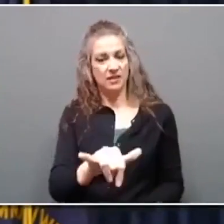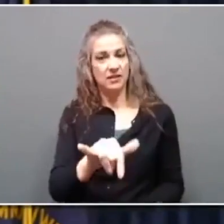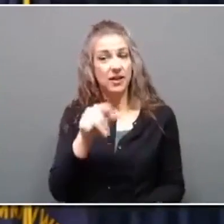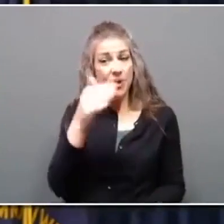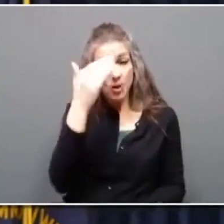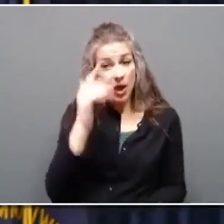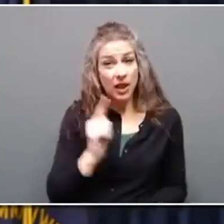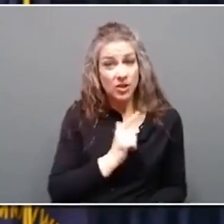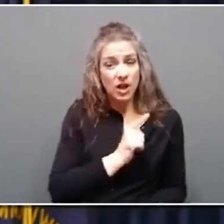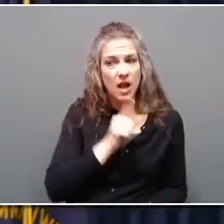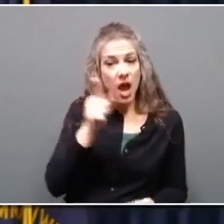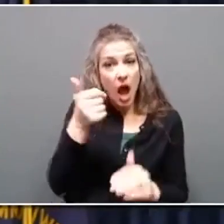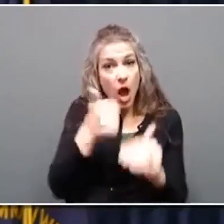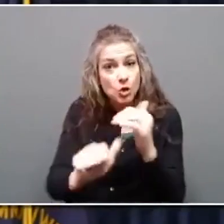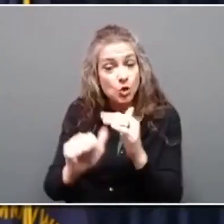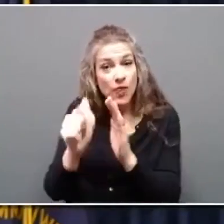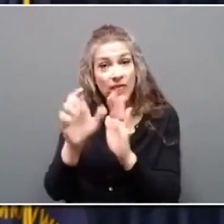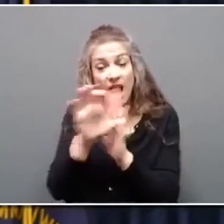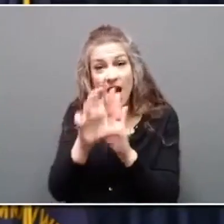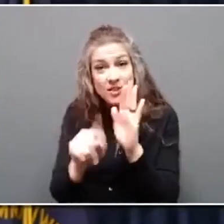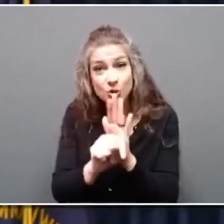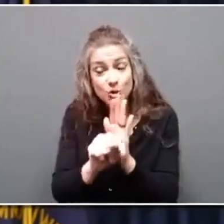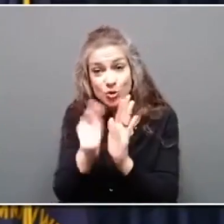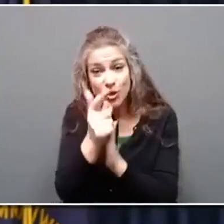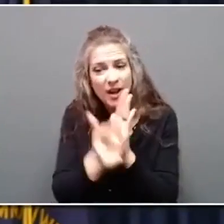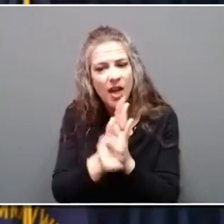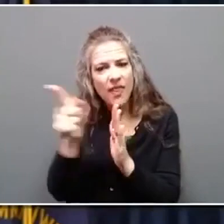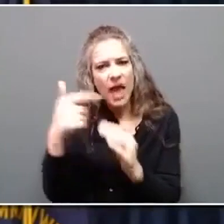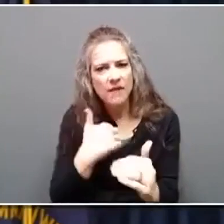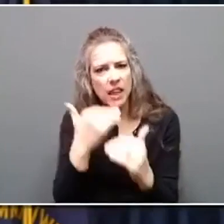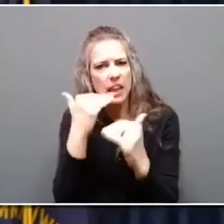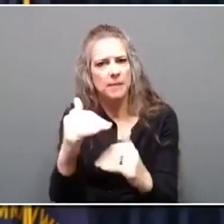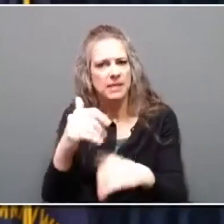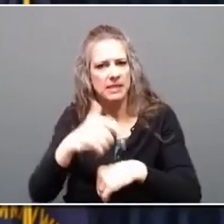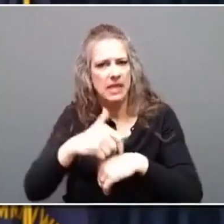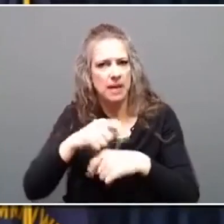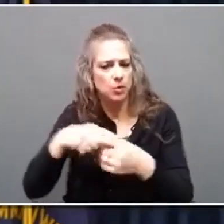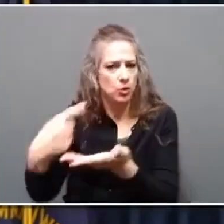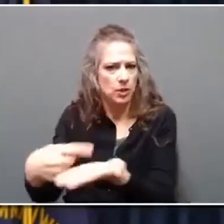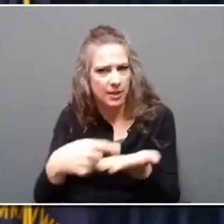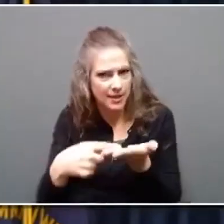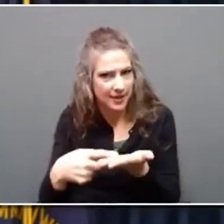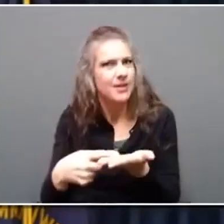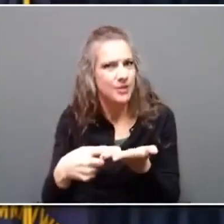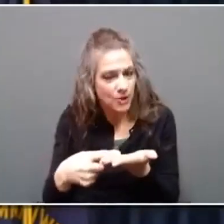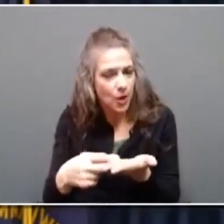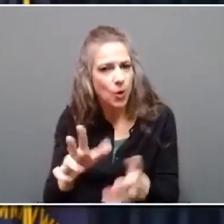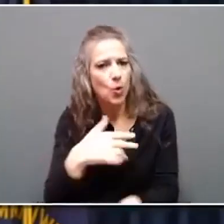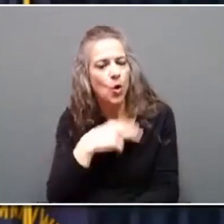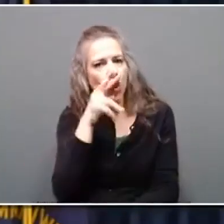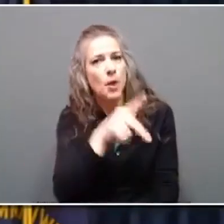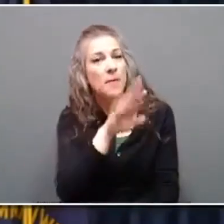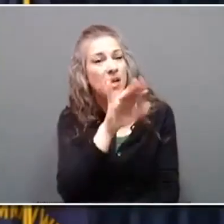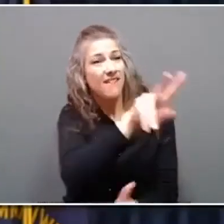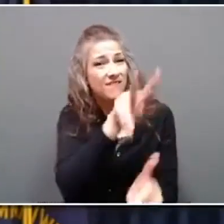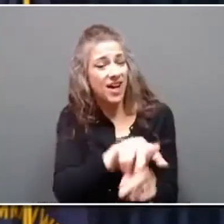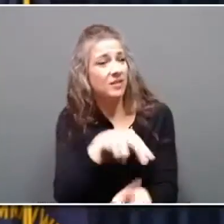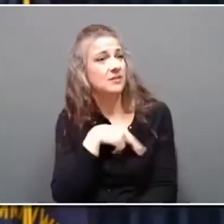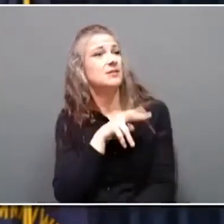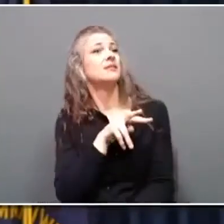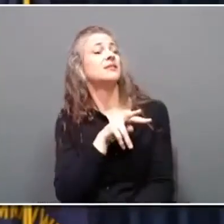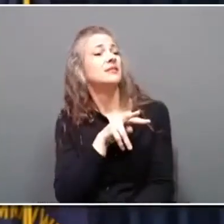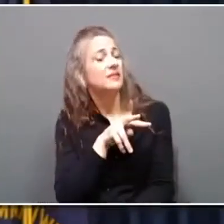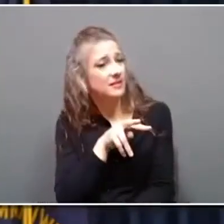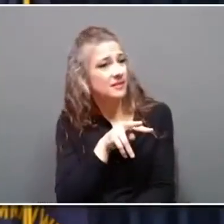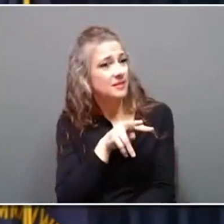Constitution to do the work in. And so oftentimes, we look at certain bills that are filed and say, oh, my goodness. But what